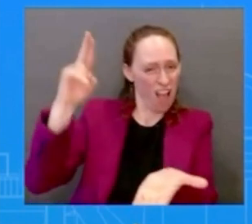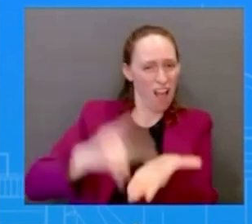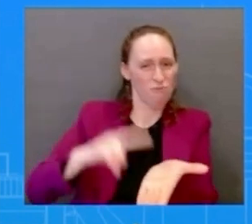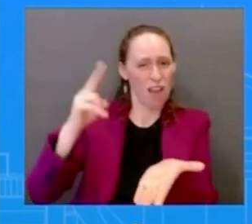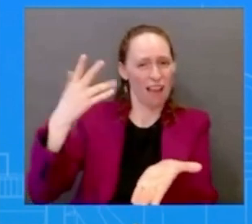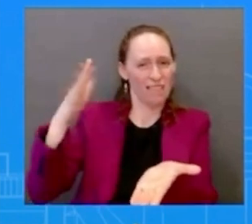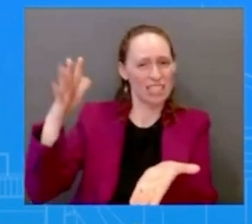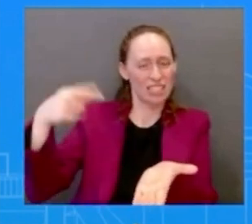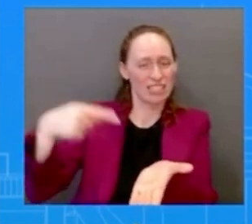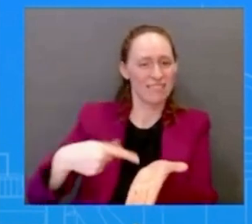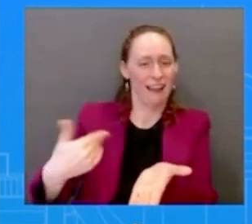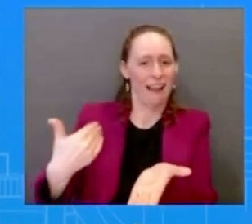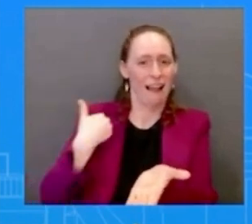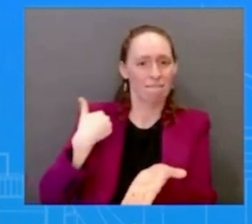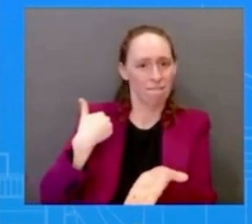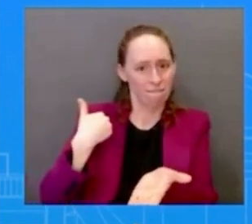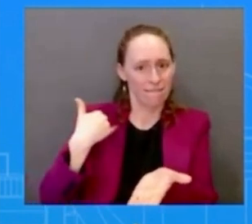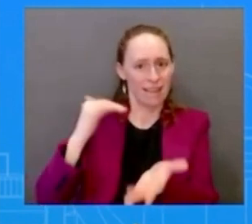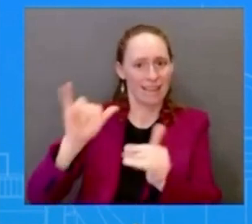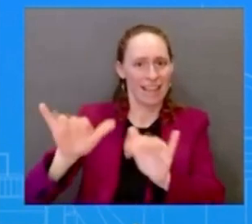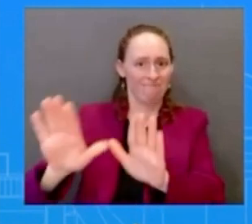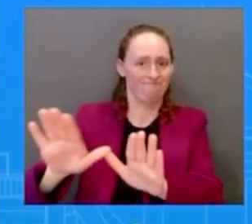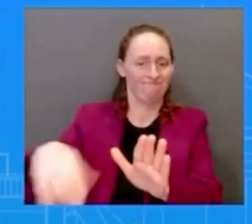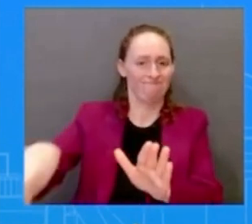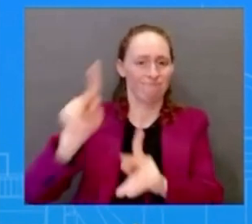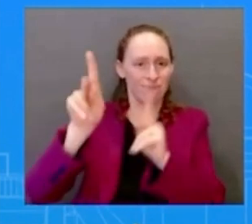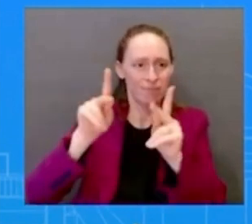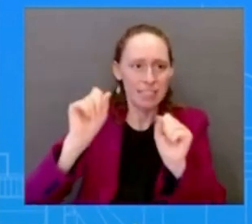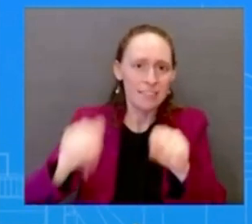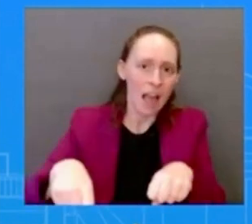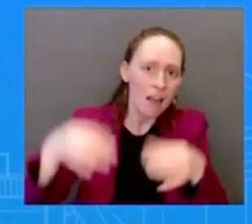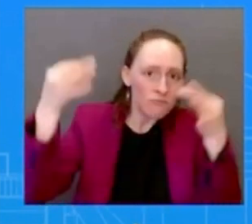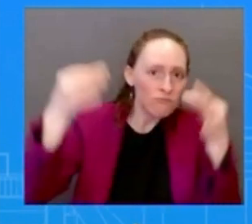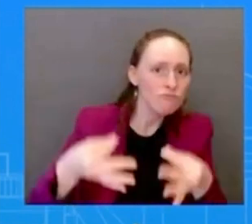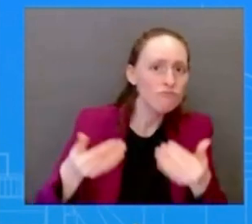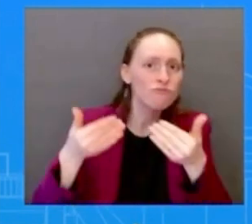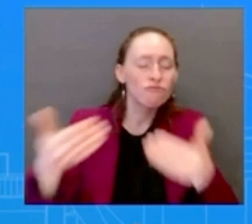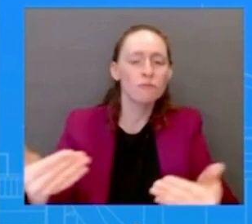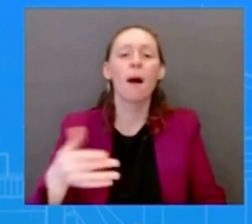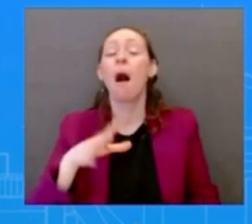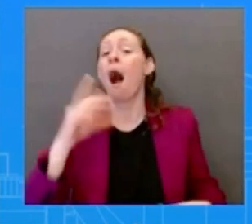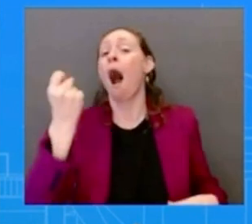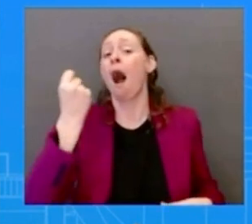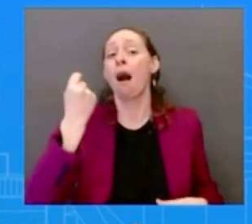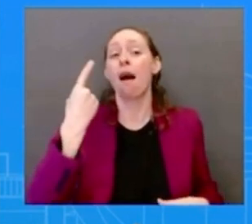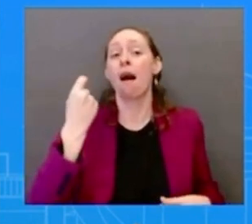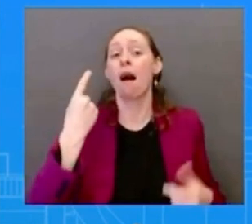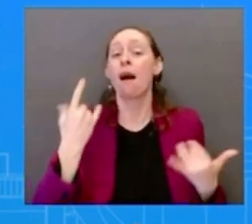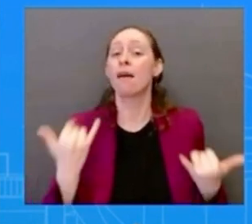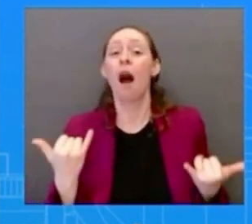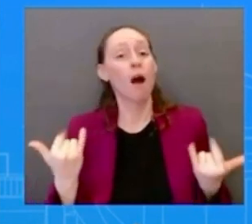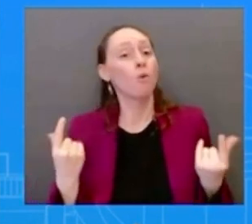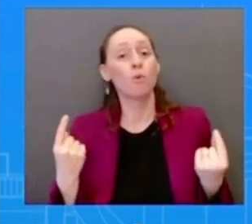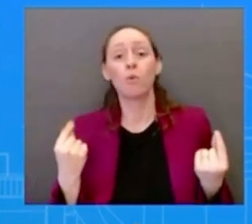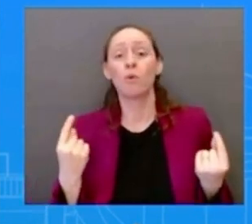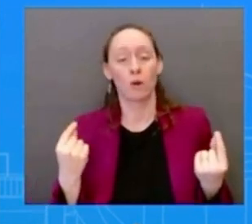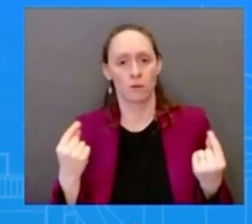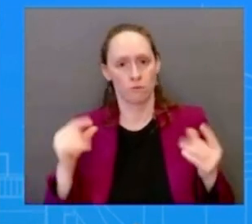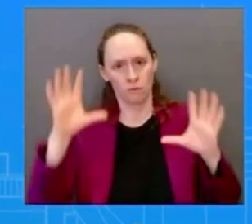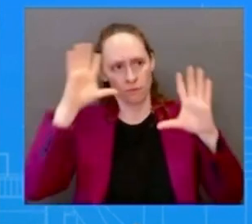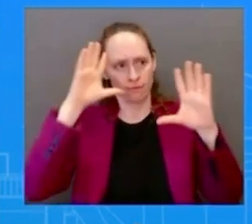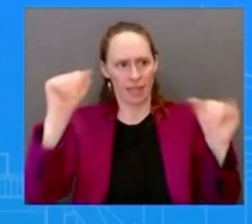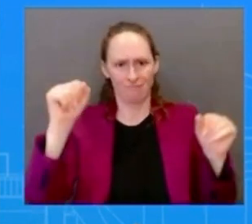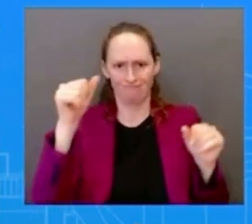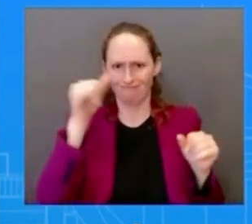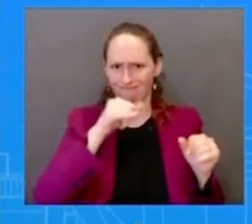i'll i'll leave it there but again the president is delivering the most aggressive climate agenda in the u.s history and that is going to be his